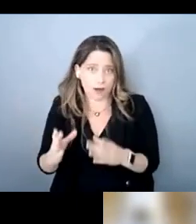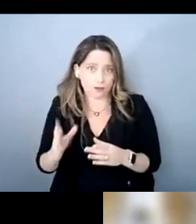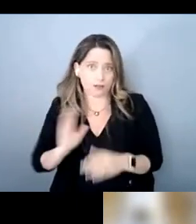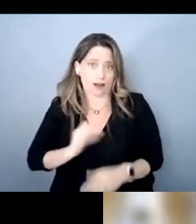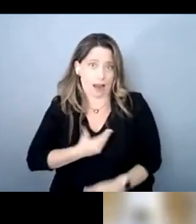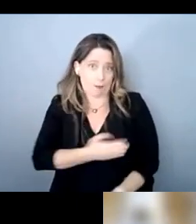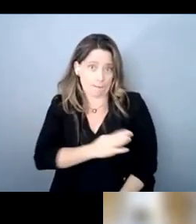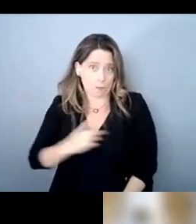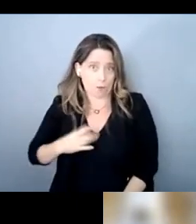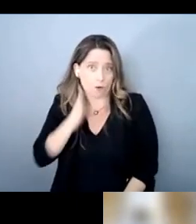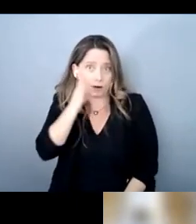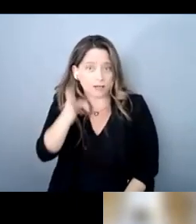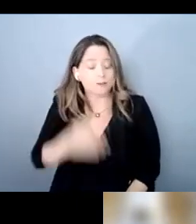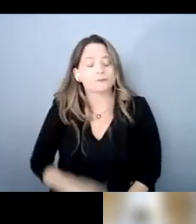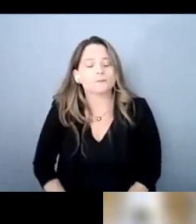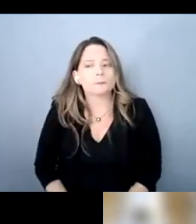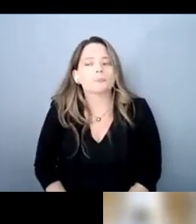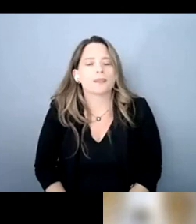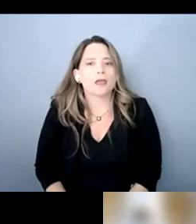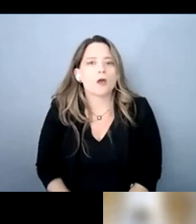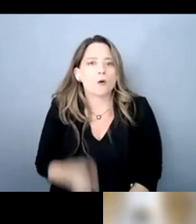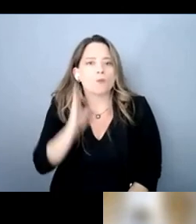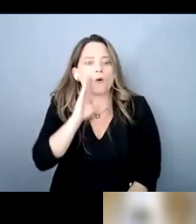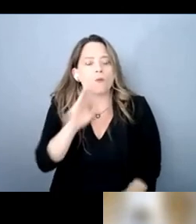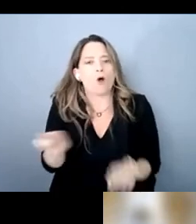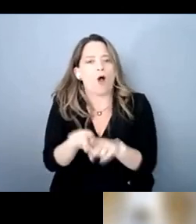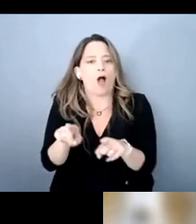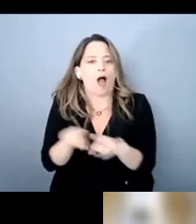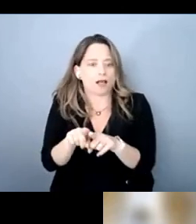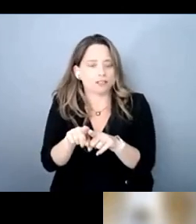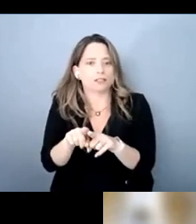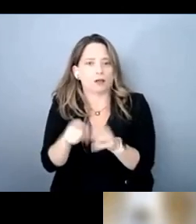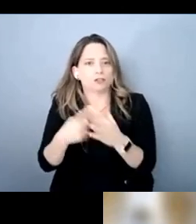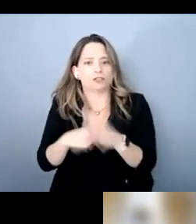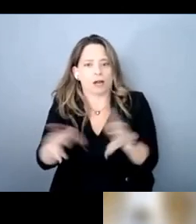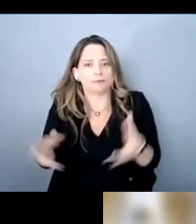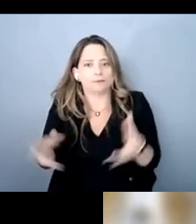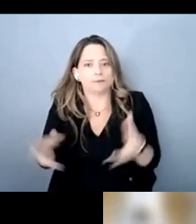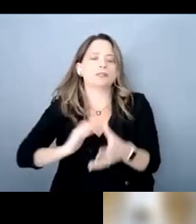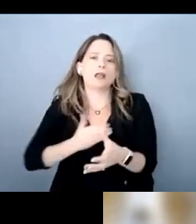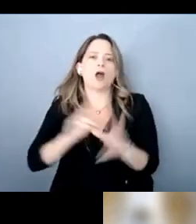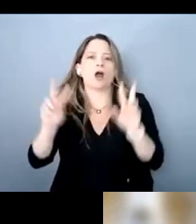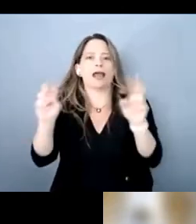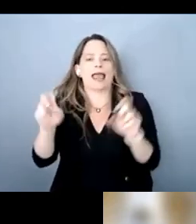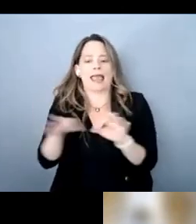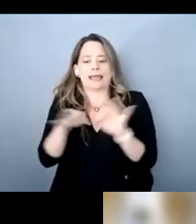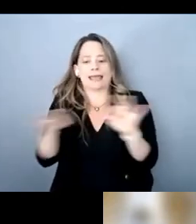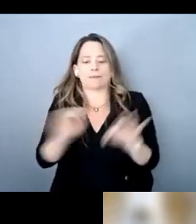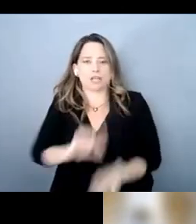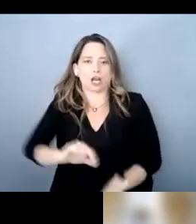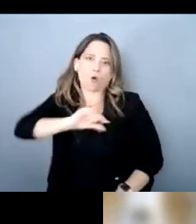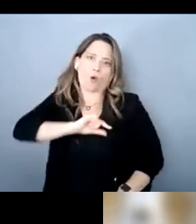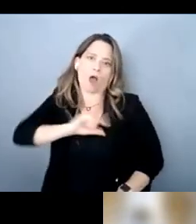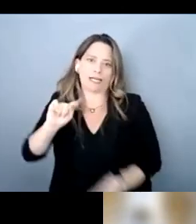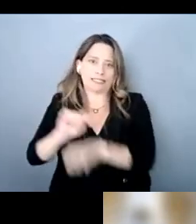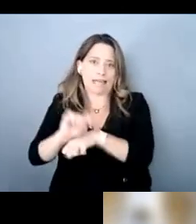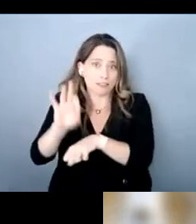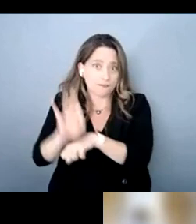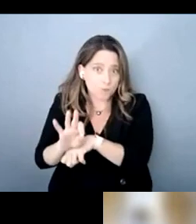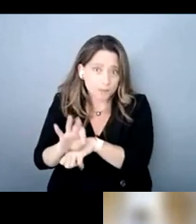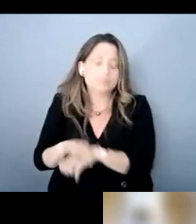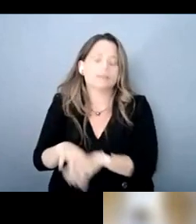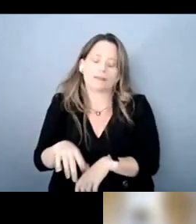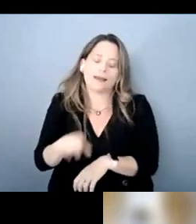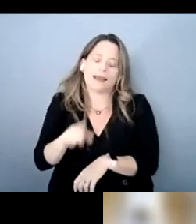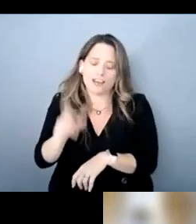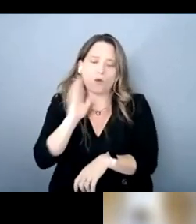are also going to be ramping up our captioning quality task force and you will definitely want to be part of